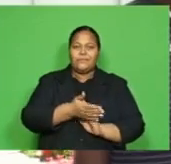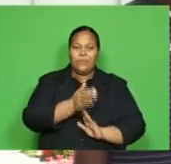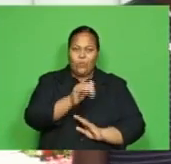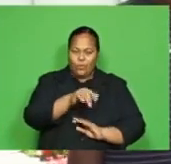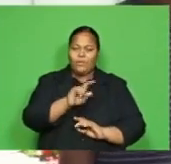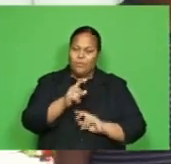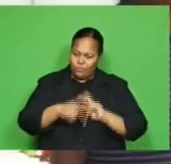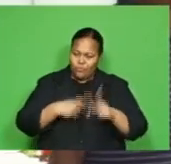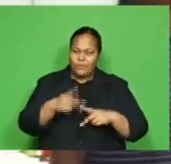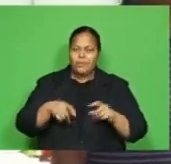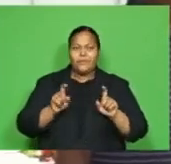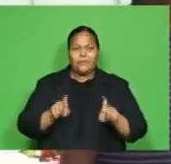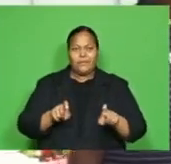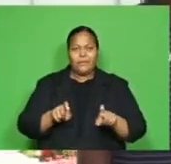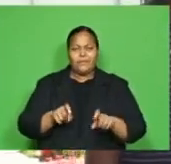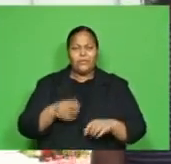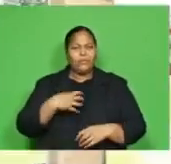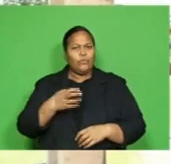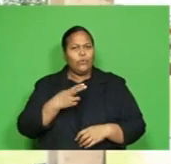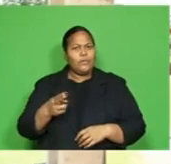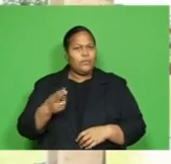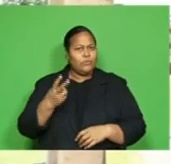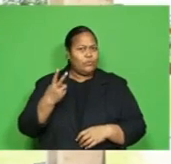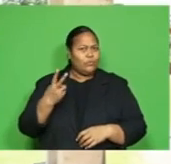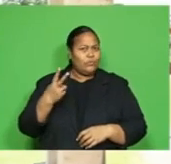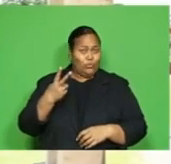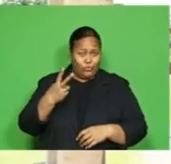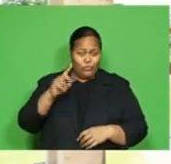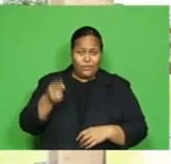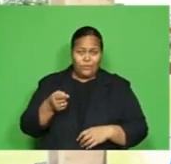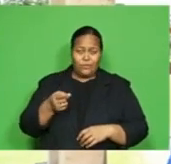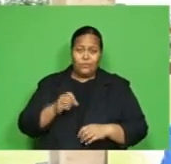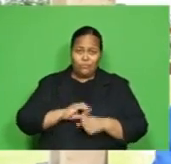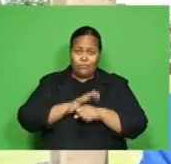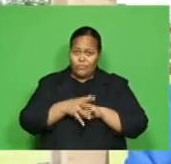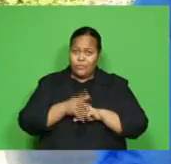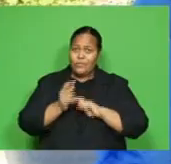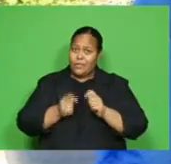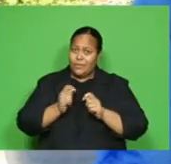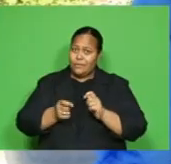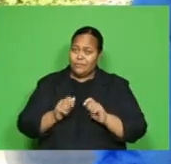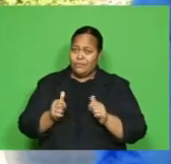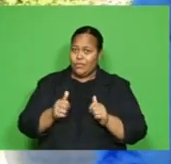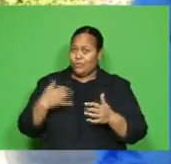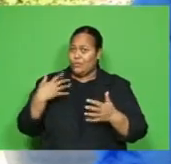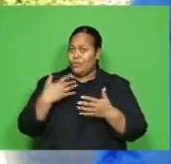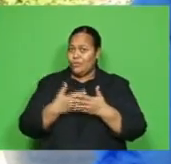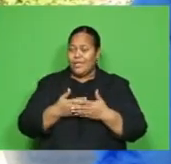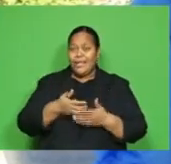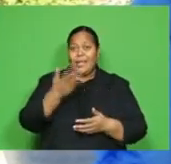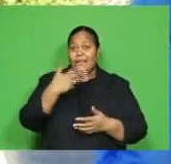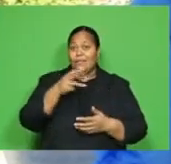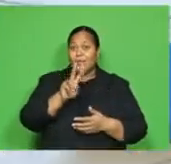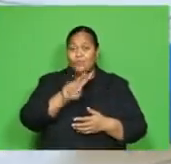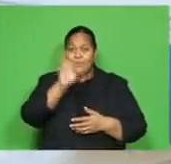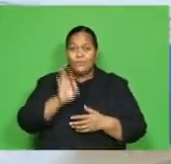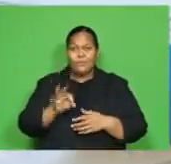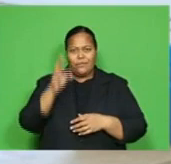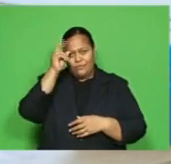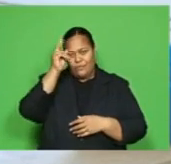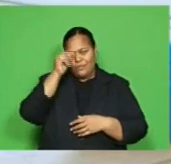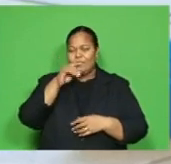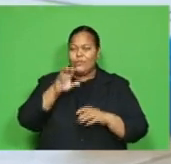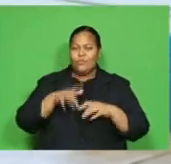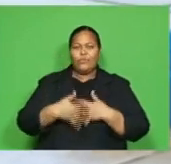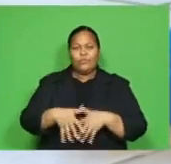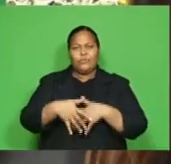remains. More than 2,000 COVID-19 tests have been conducted and around 92% of Fiji's population have been screened